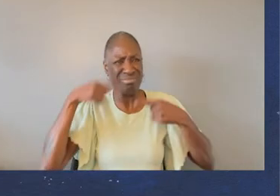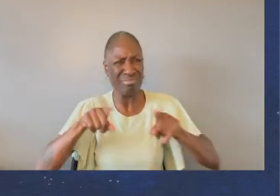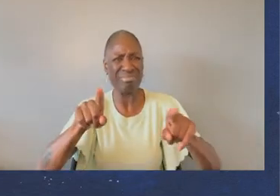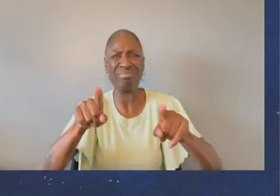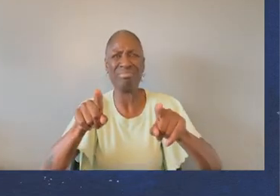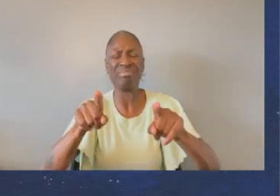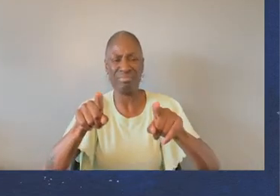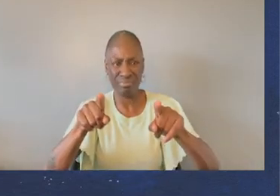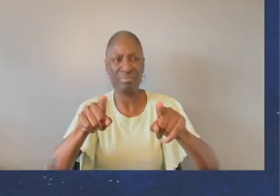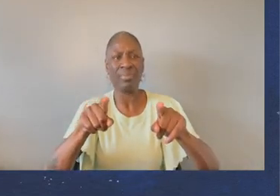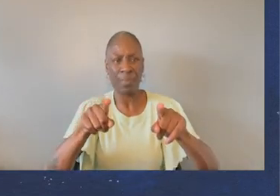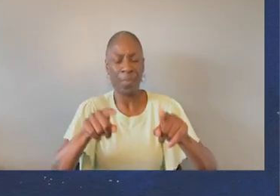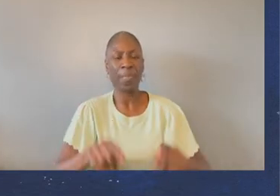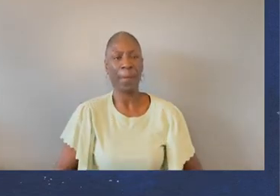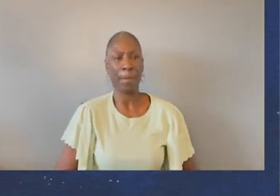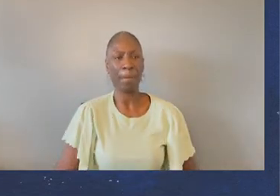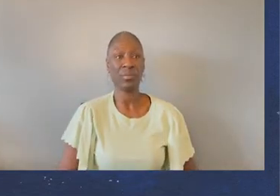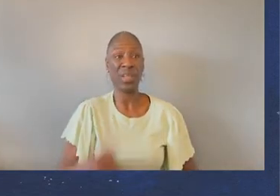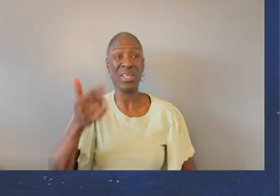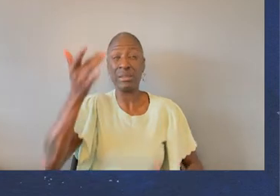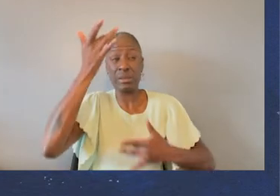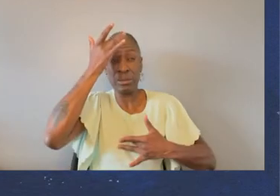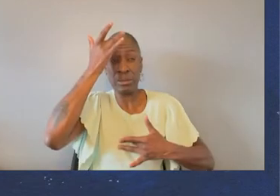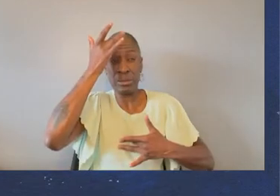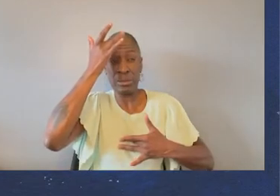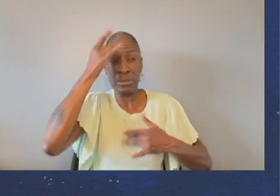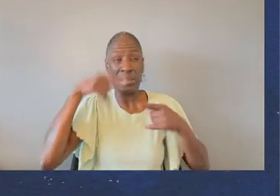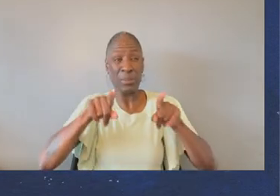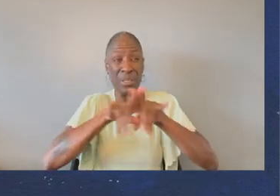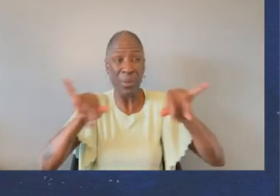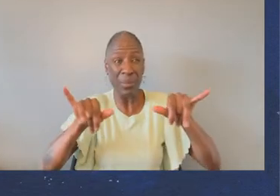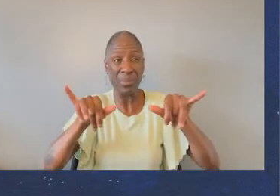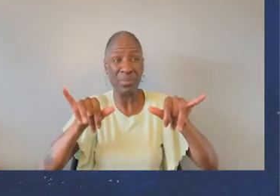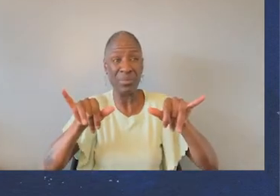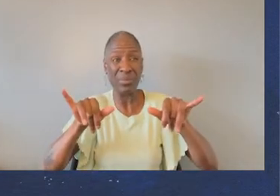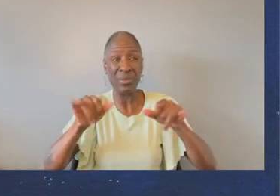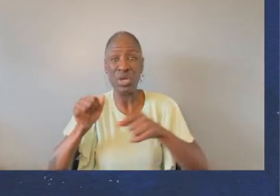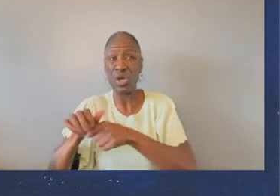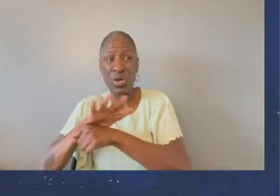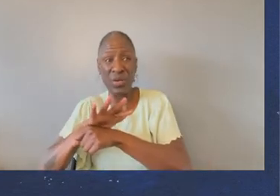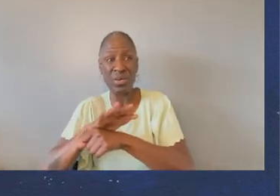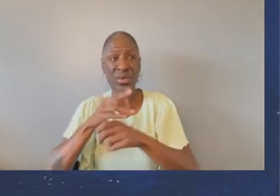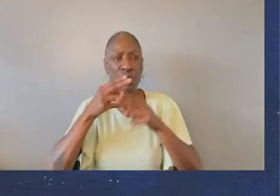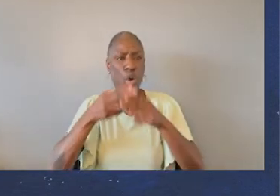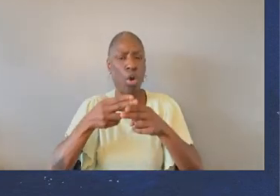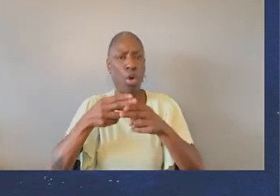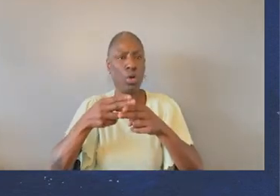Also while having a running infection and a condition called hydrogenitis.